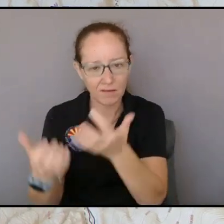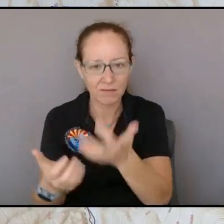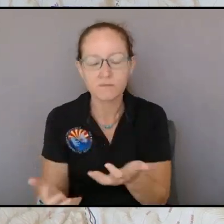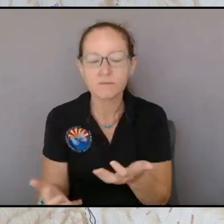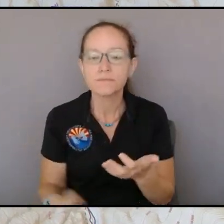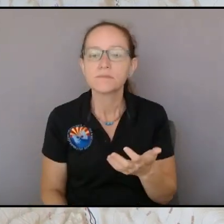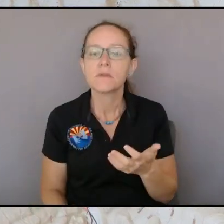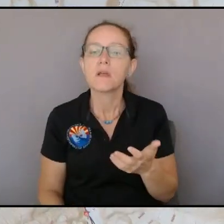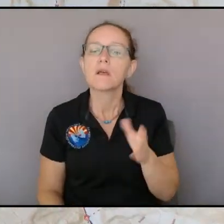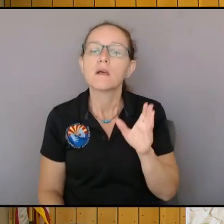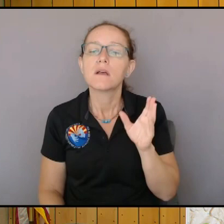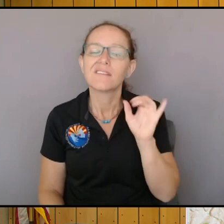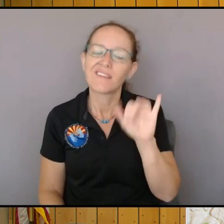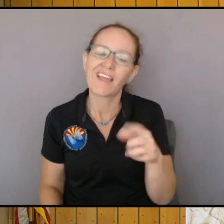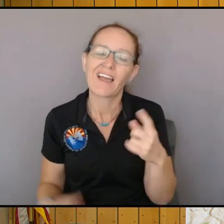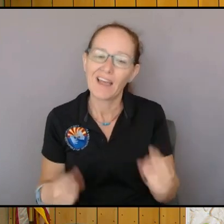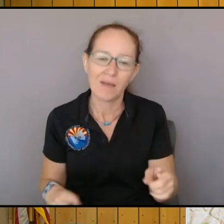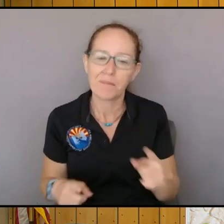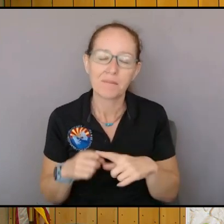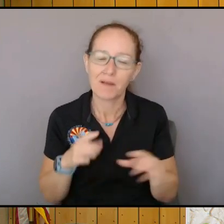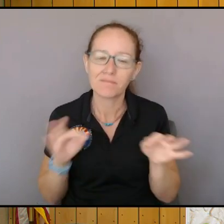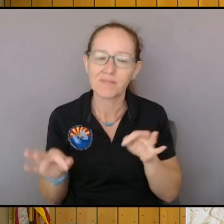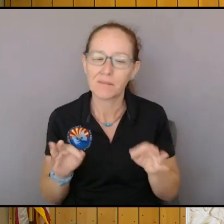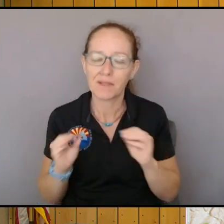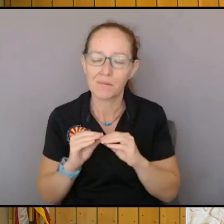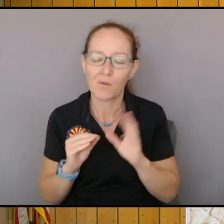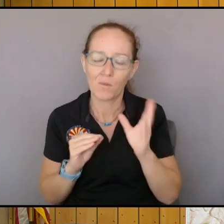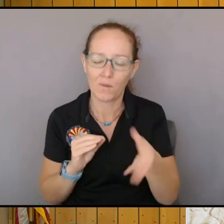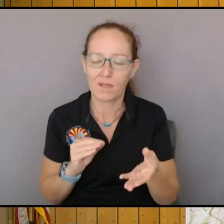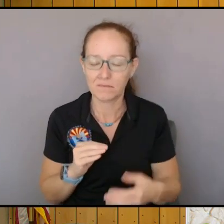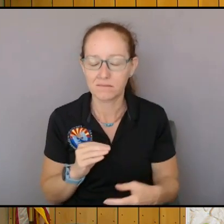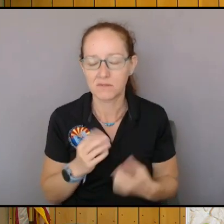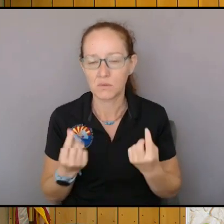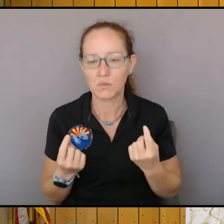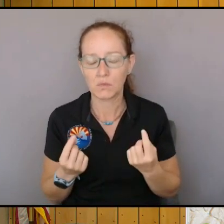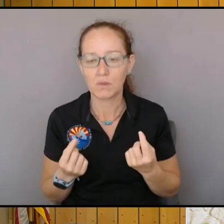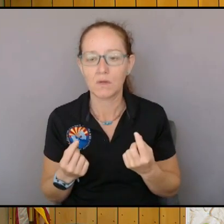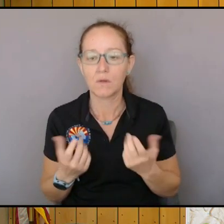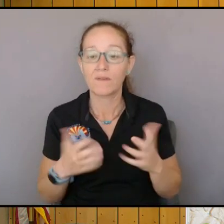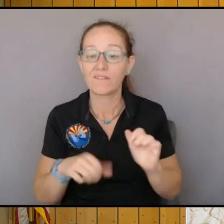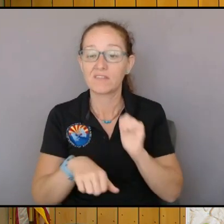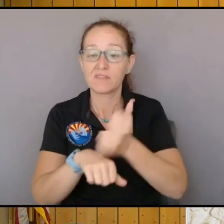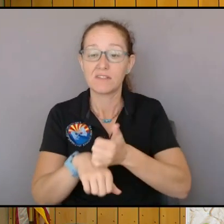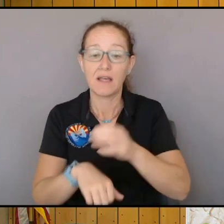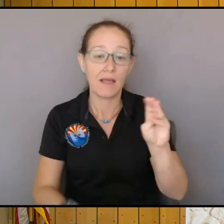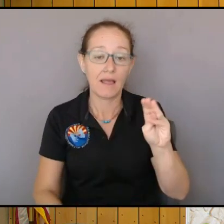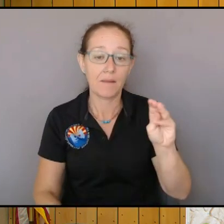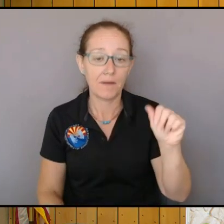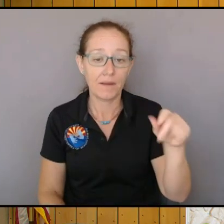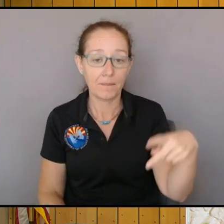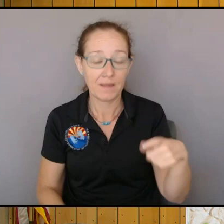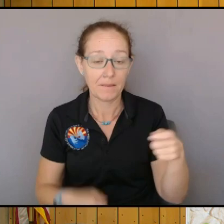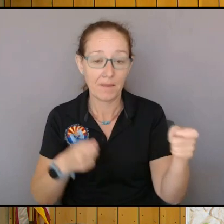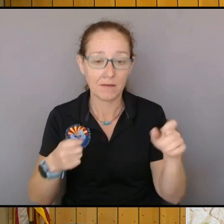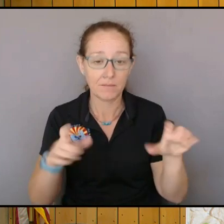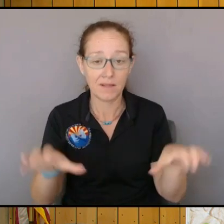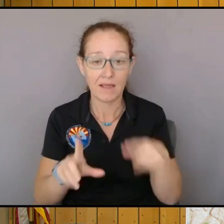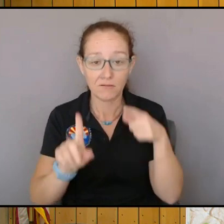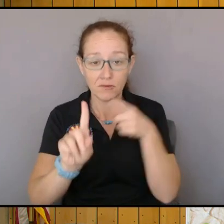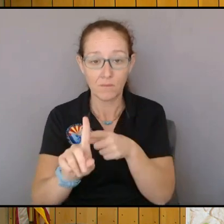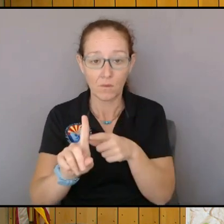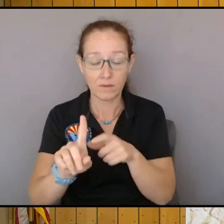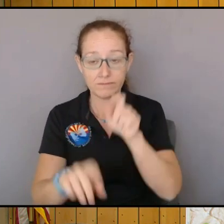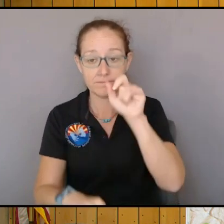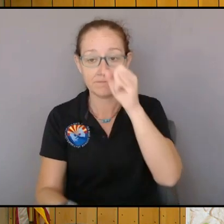it so um we had a we had a management action point so a line on the map that that is a um a